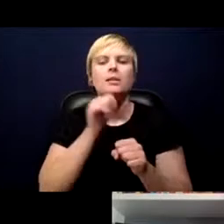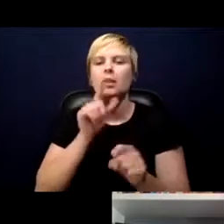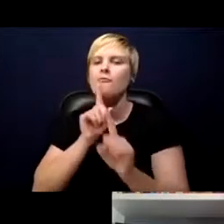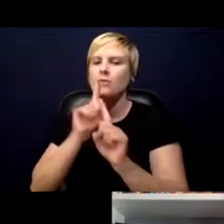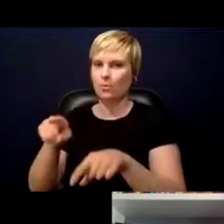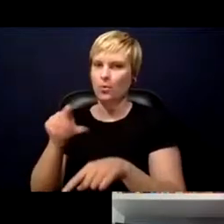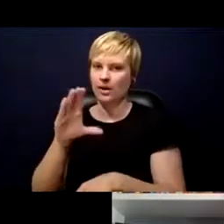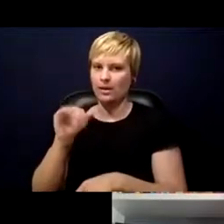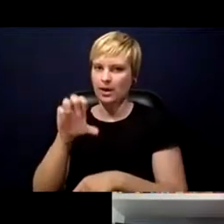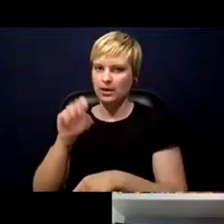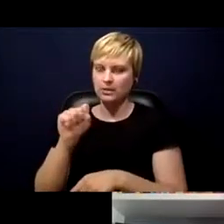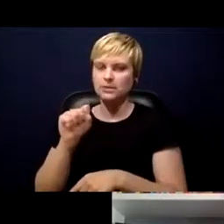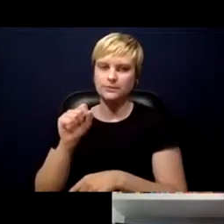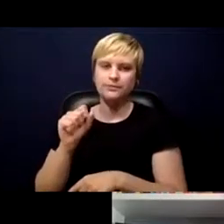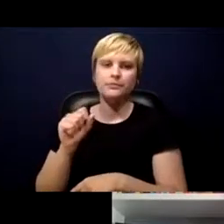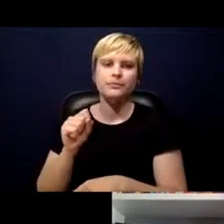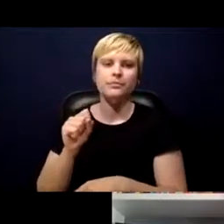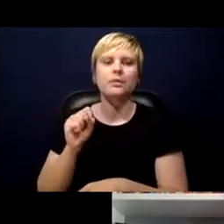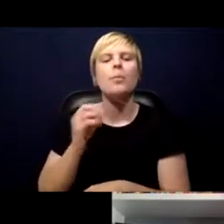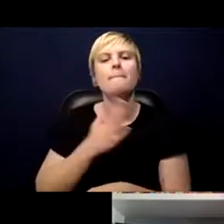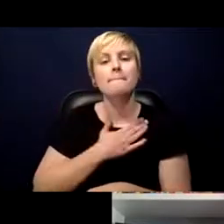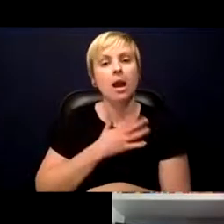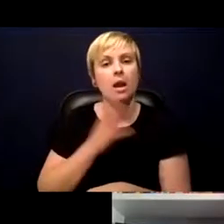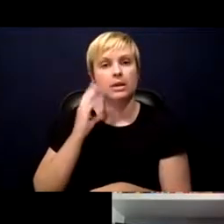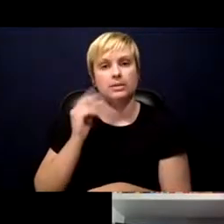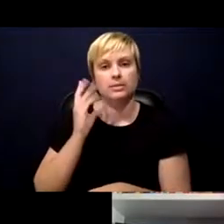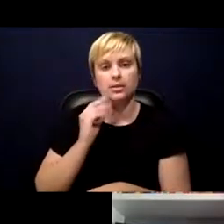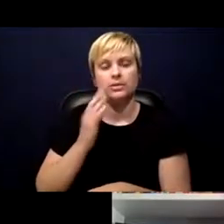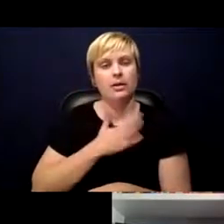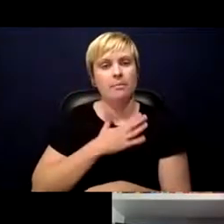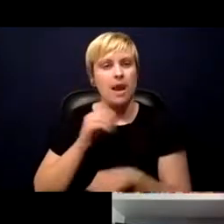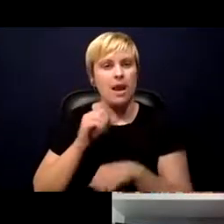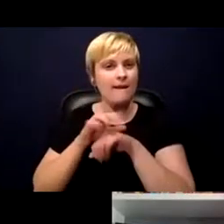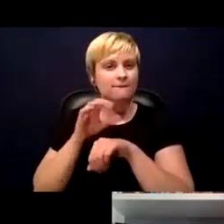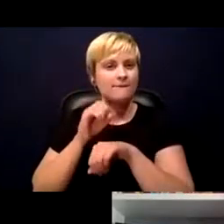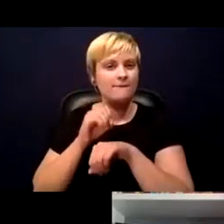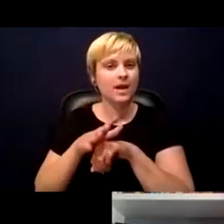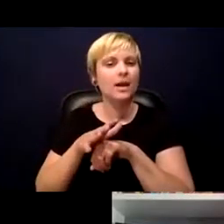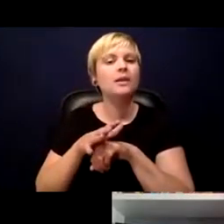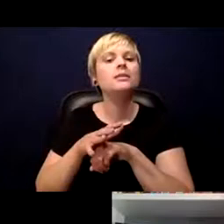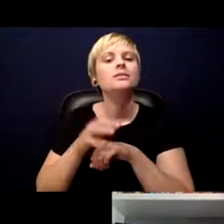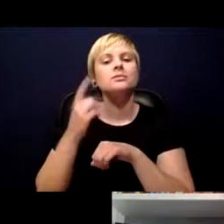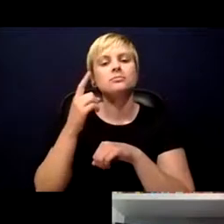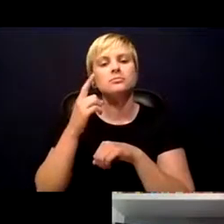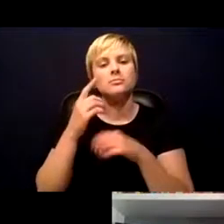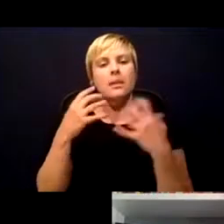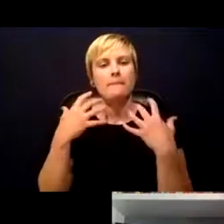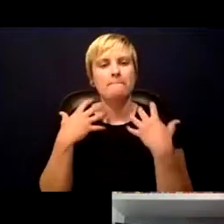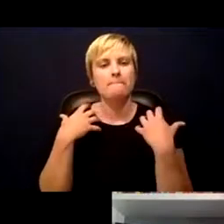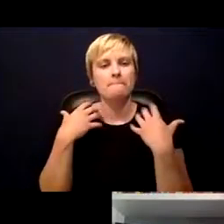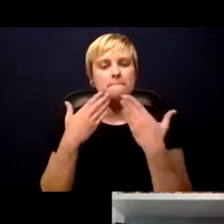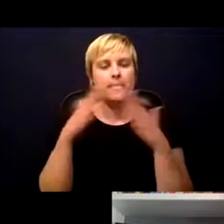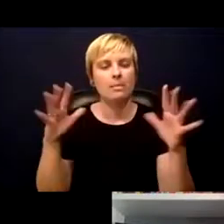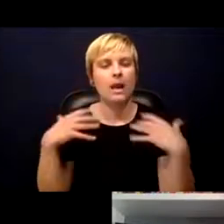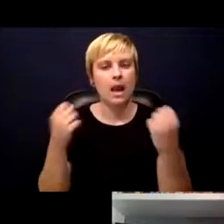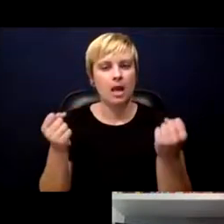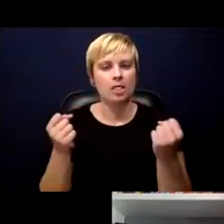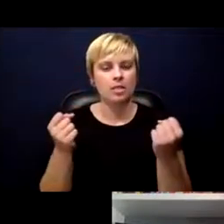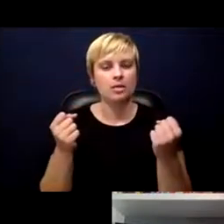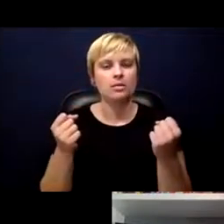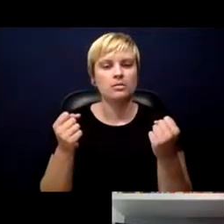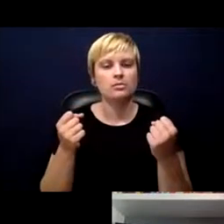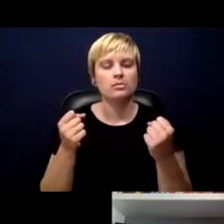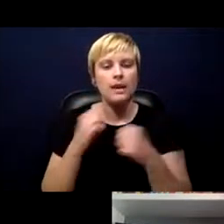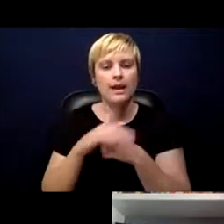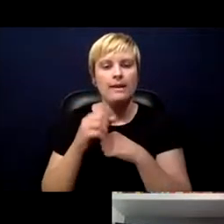my experience and my advice, public health advice would be enough awareness in the communities with